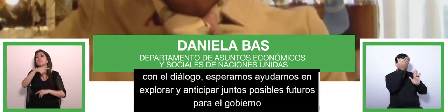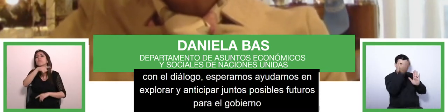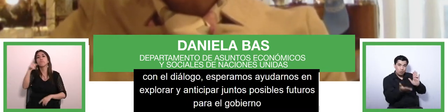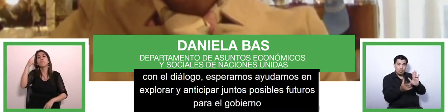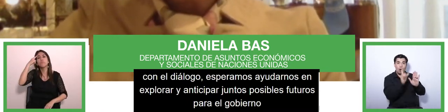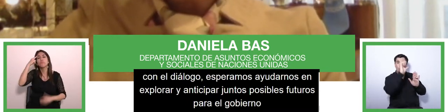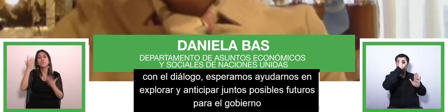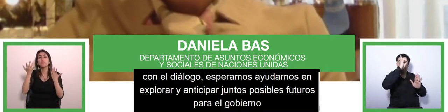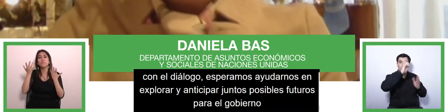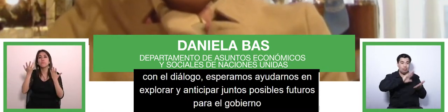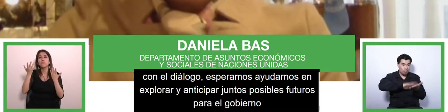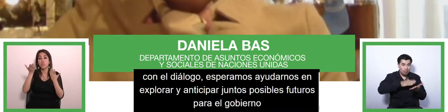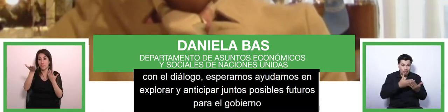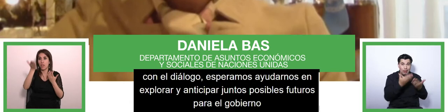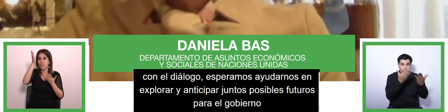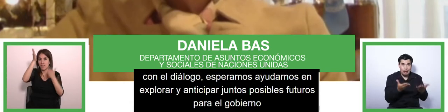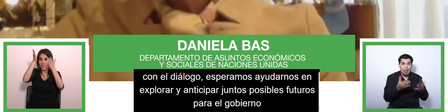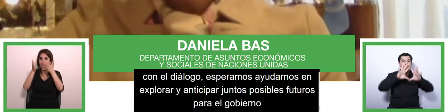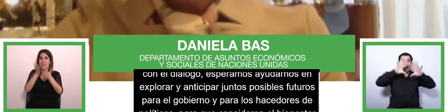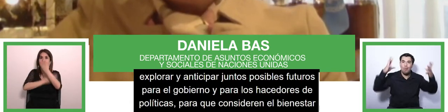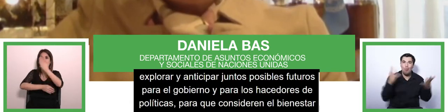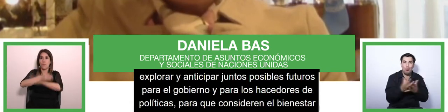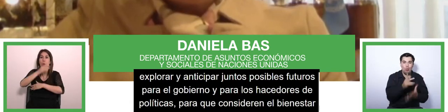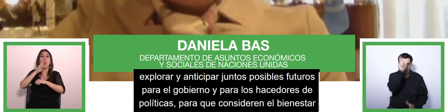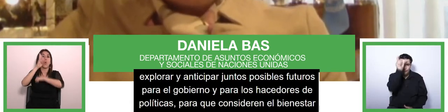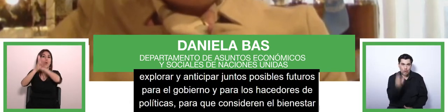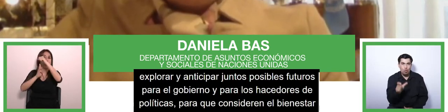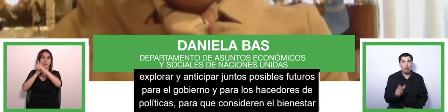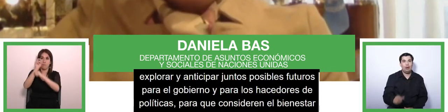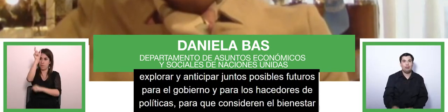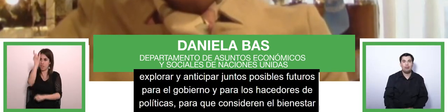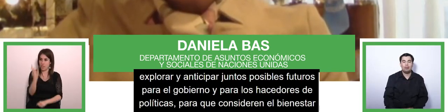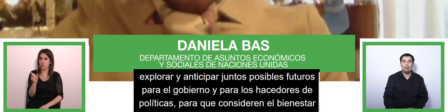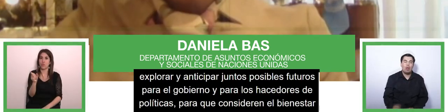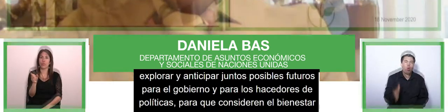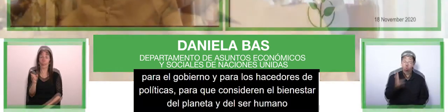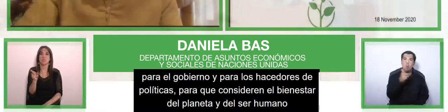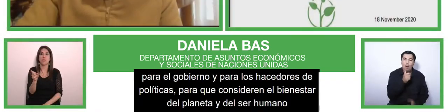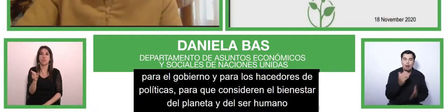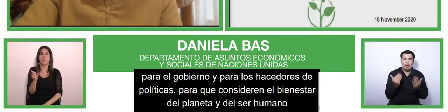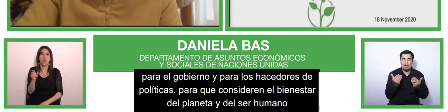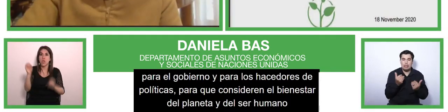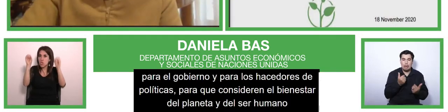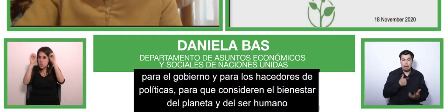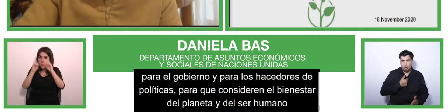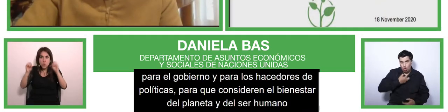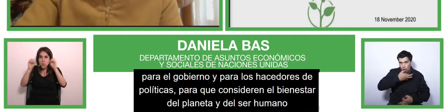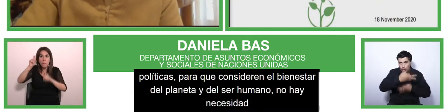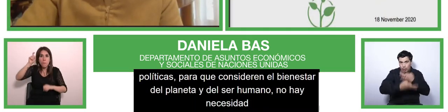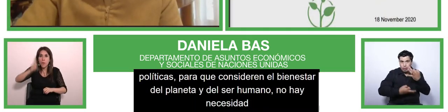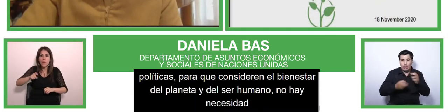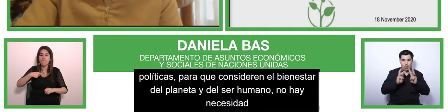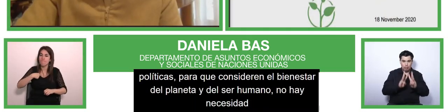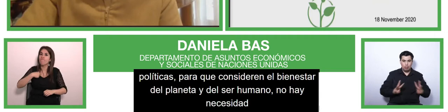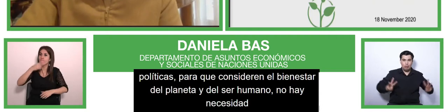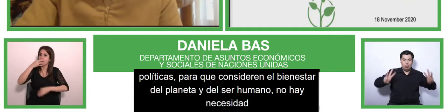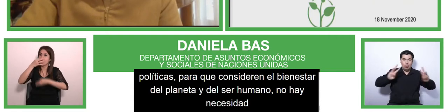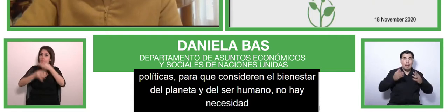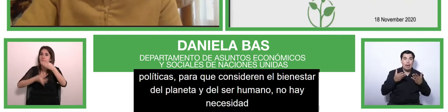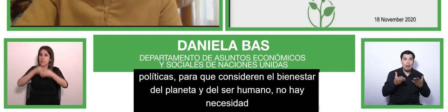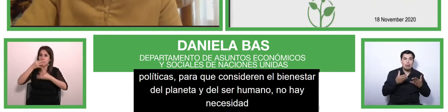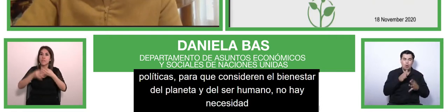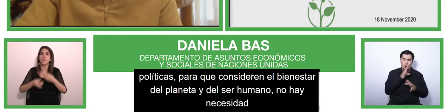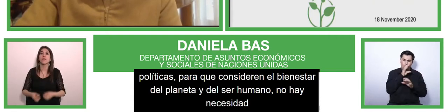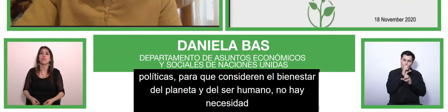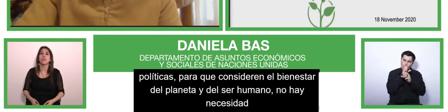and there is no need to say that the united nations supports ongoing efforts